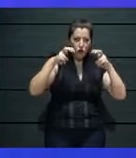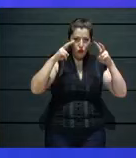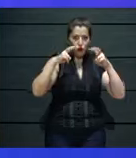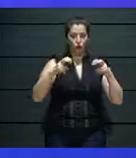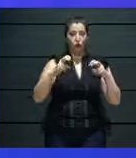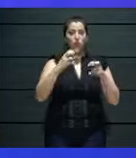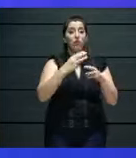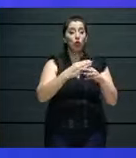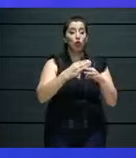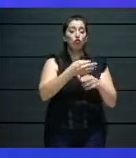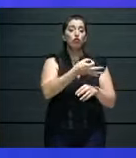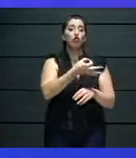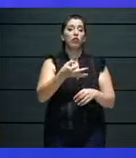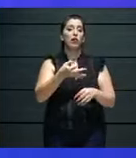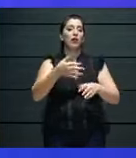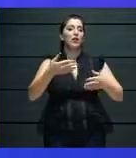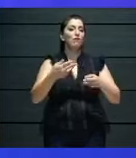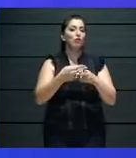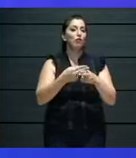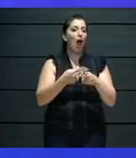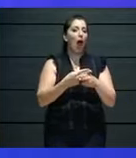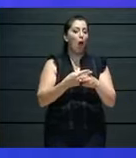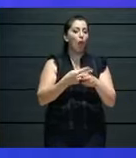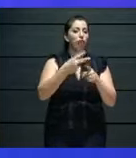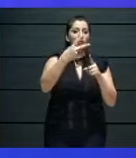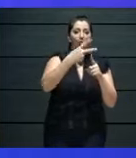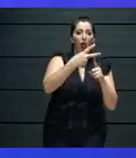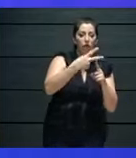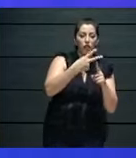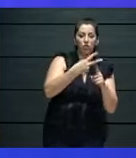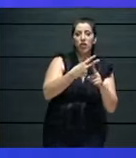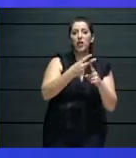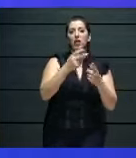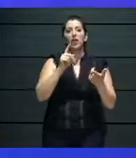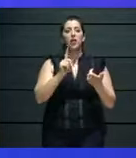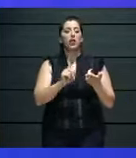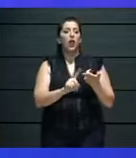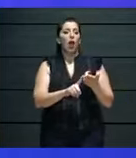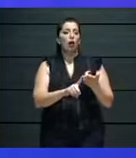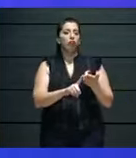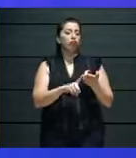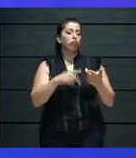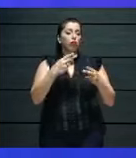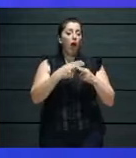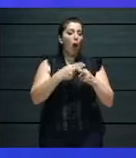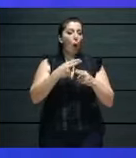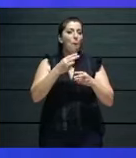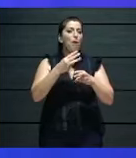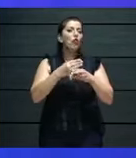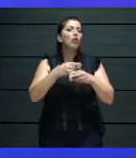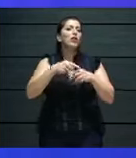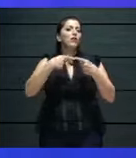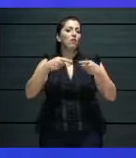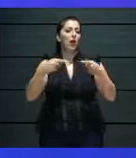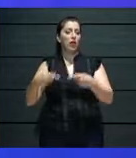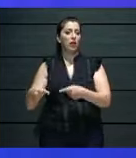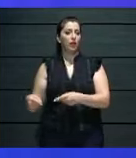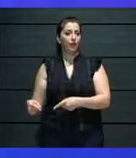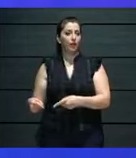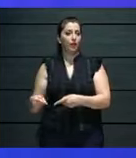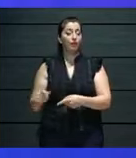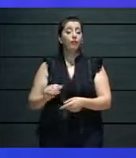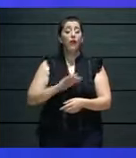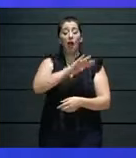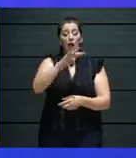with the national broadcaster and made sure that when the national